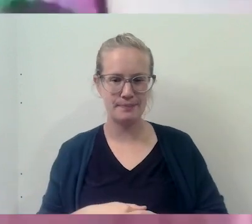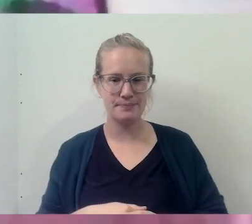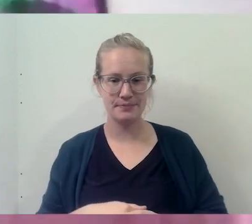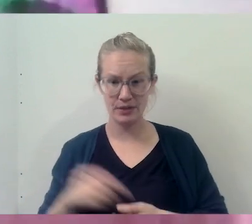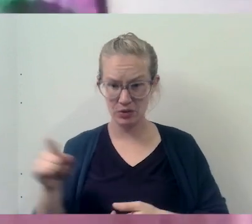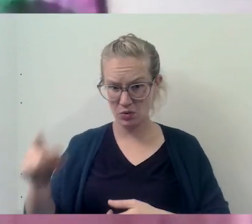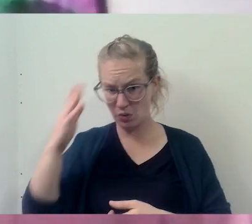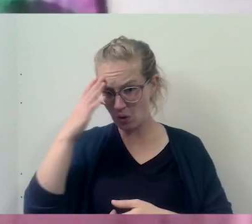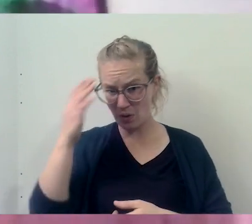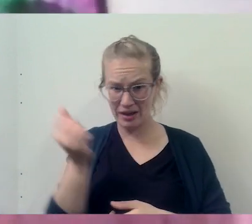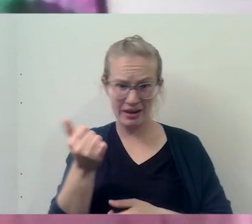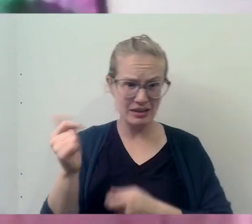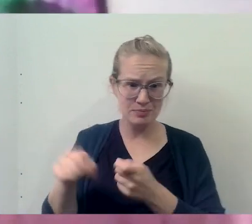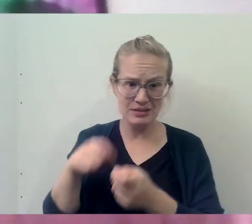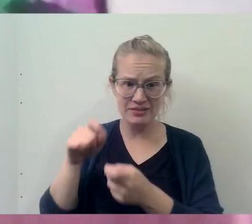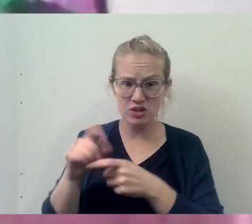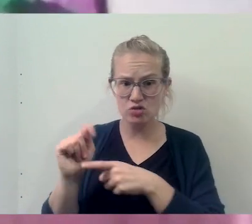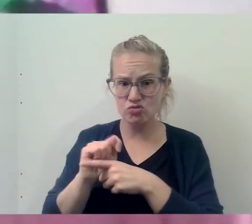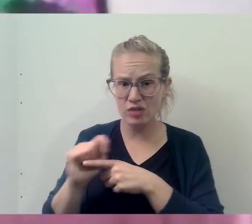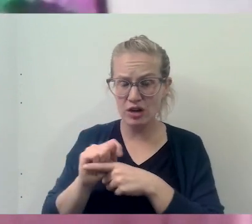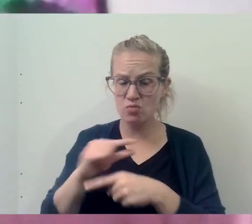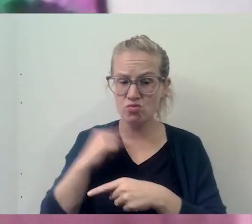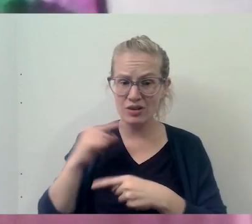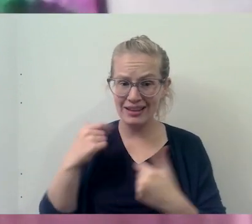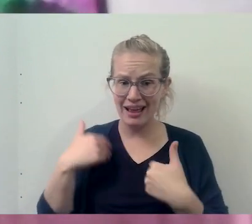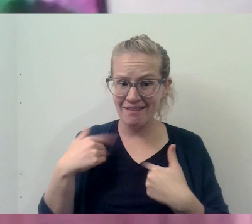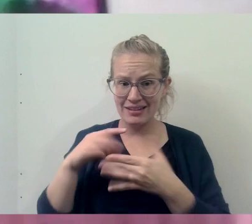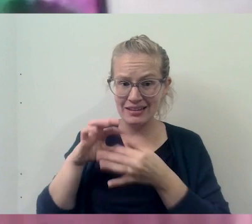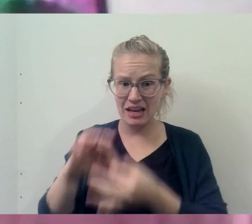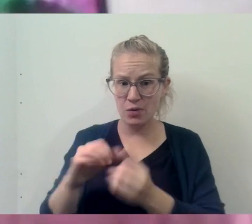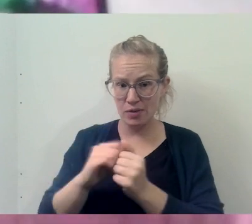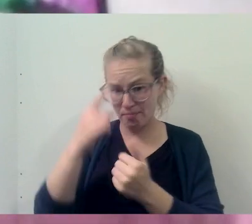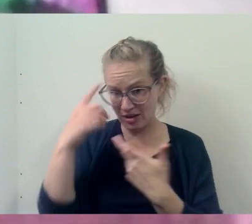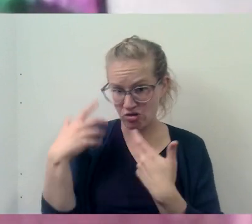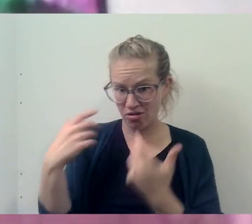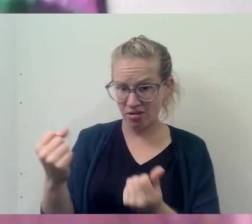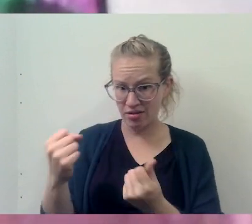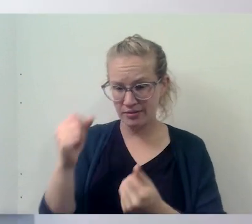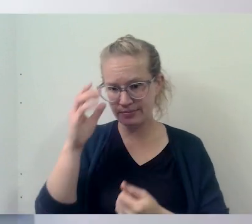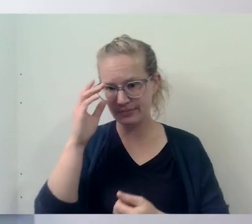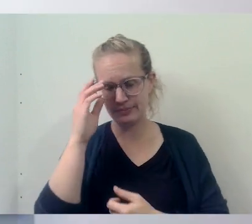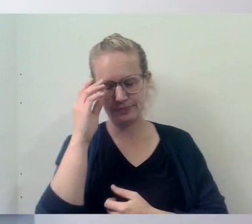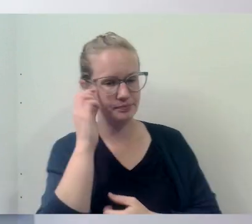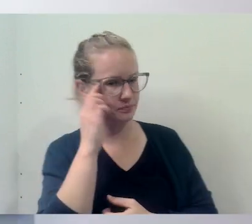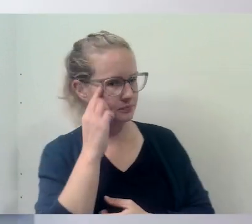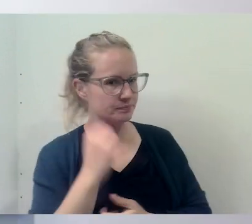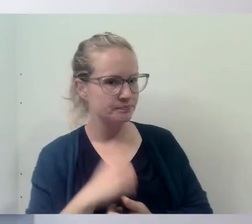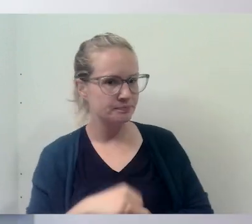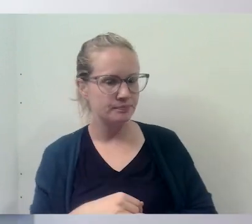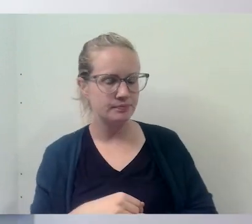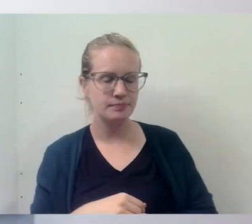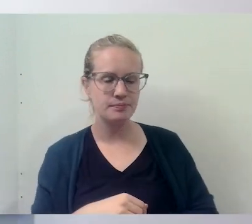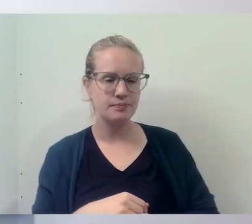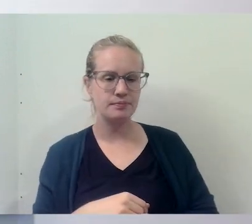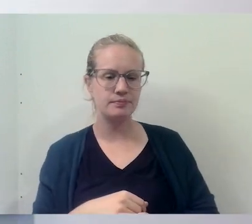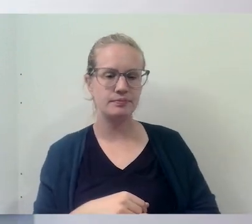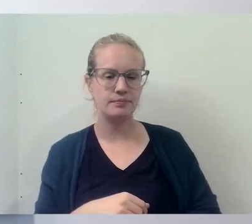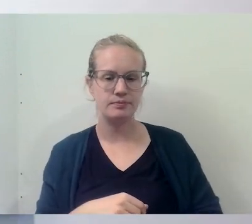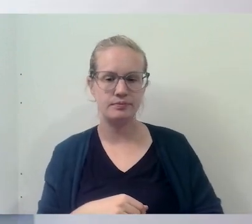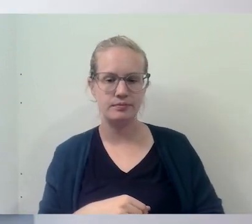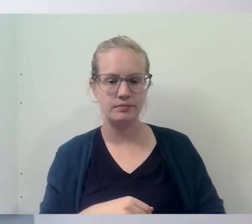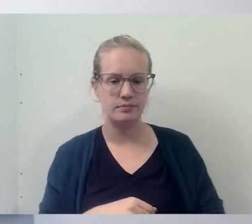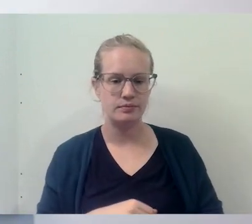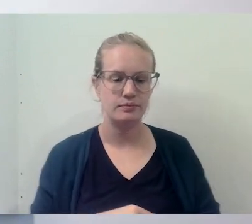are you aware of any particular training that priests get on mental health issues? Um, I would say for,